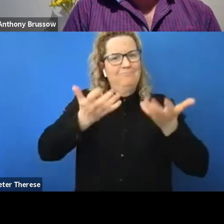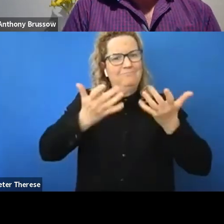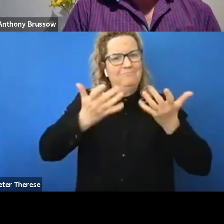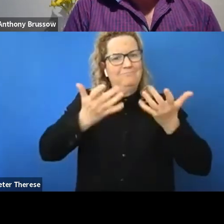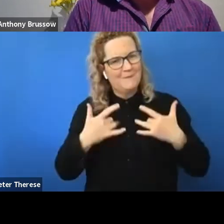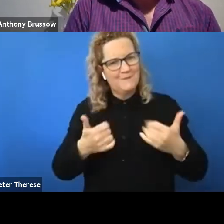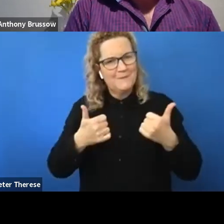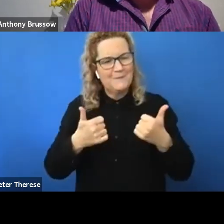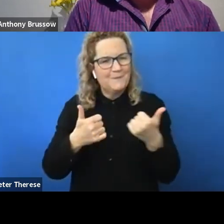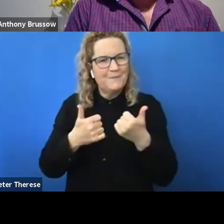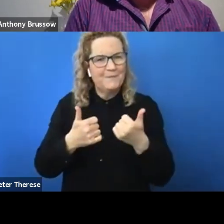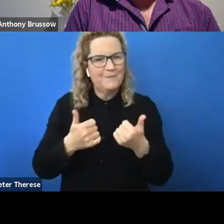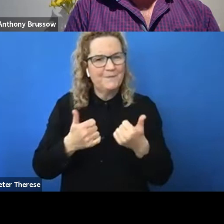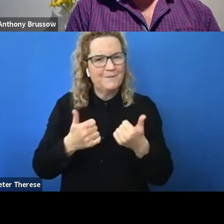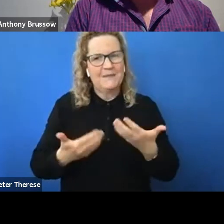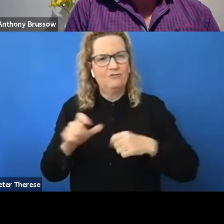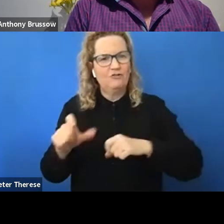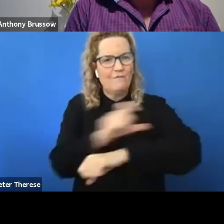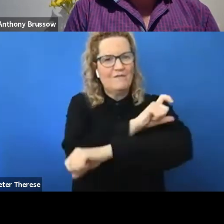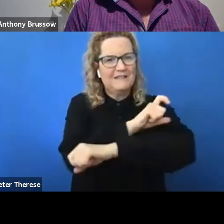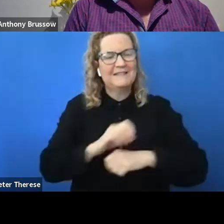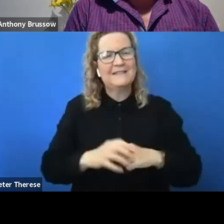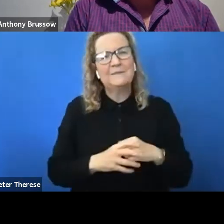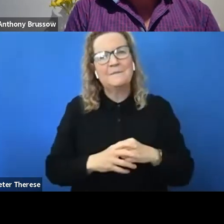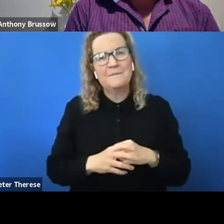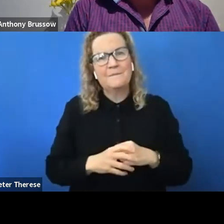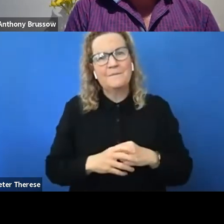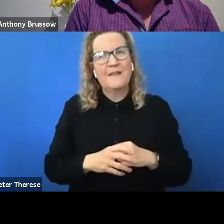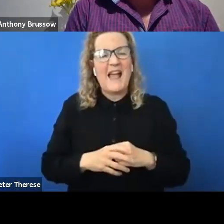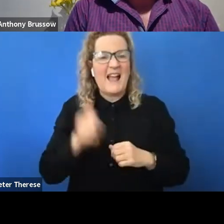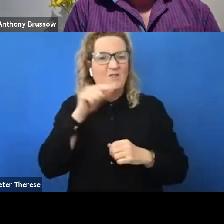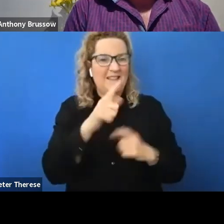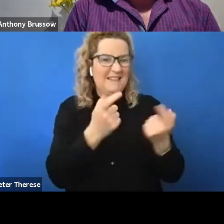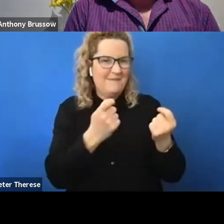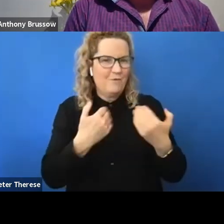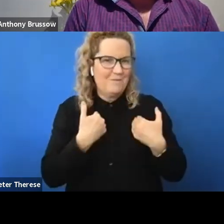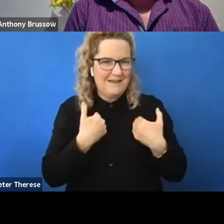it gave me a lot. And confidence because I knew, oh, this is easy for me to go and do.